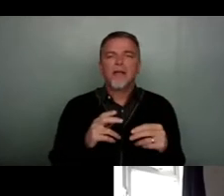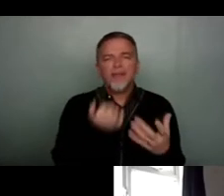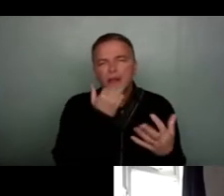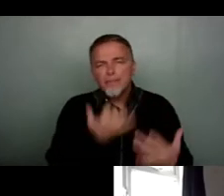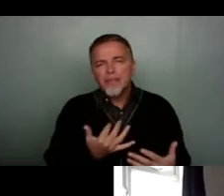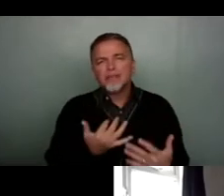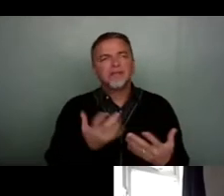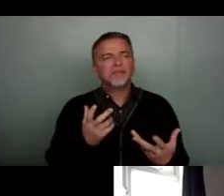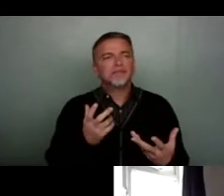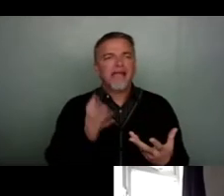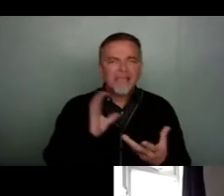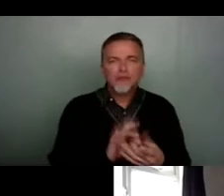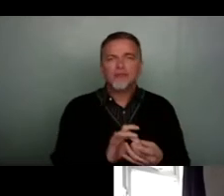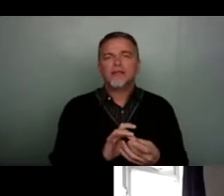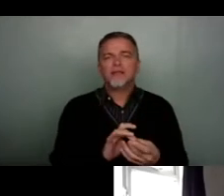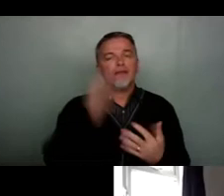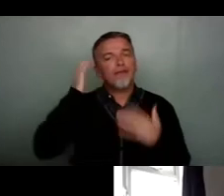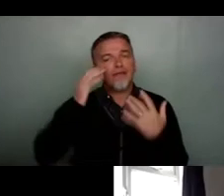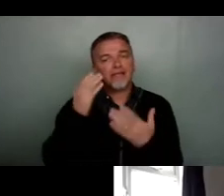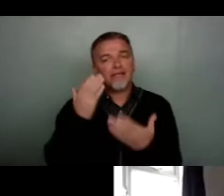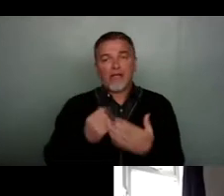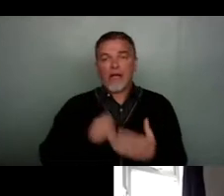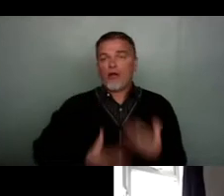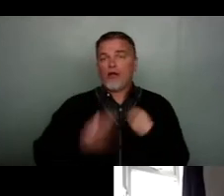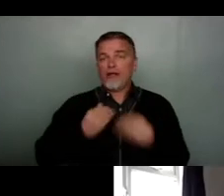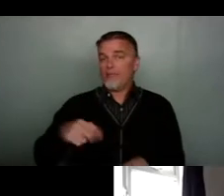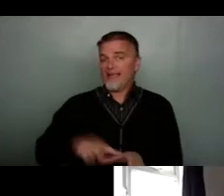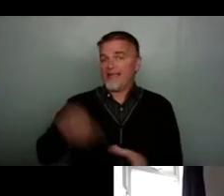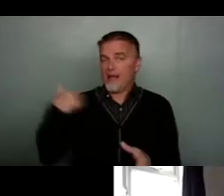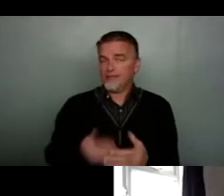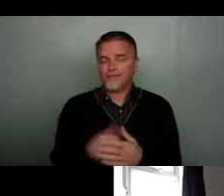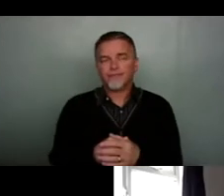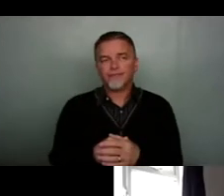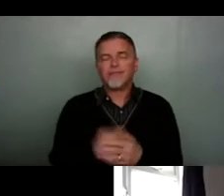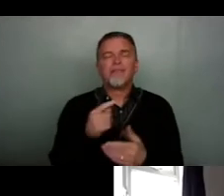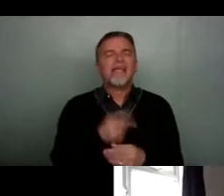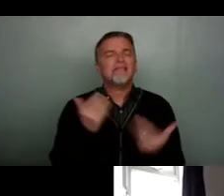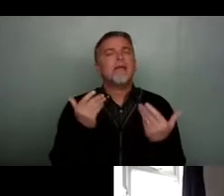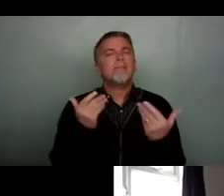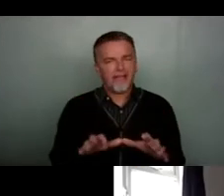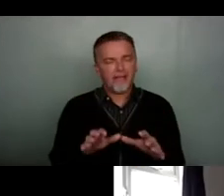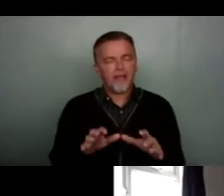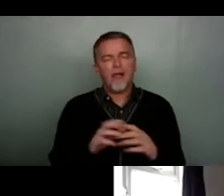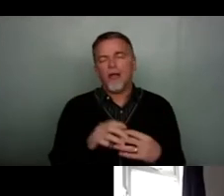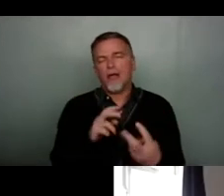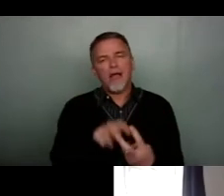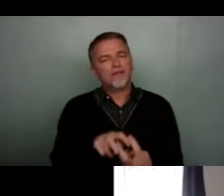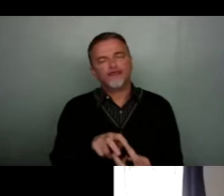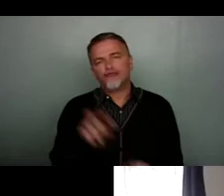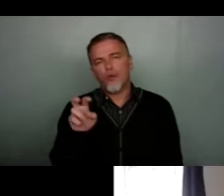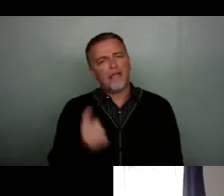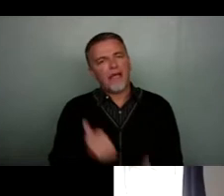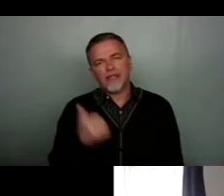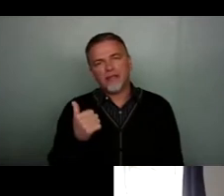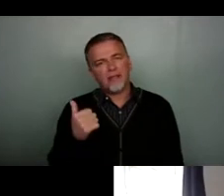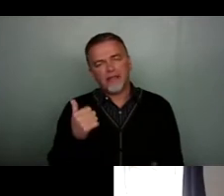engagement and sort of reflecting on our learning from this year. It has been it's been an extraordinary year. If somebody